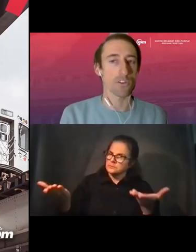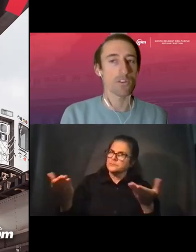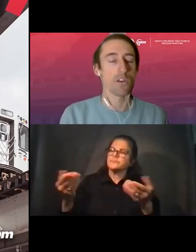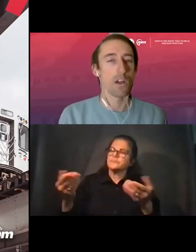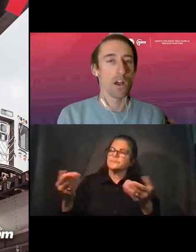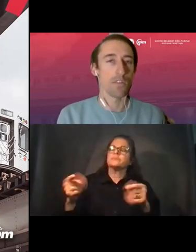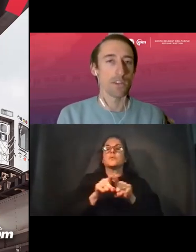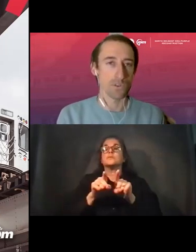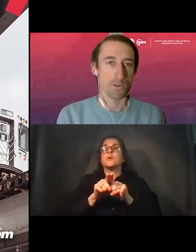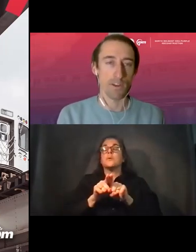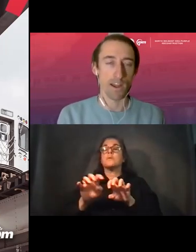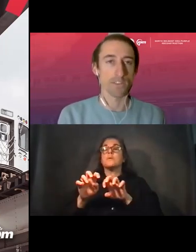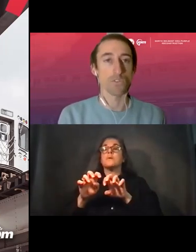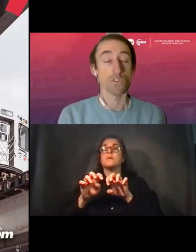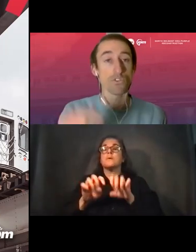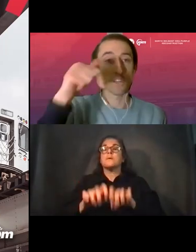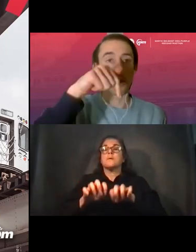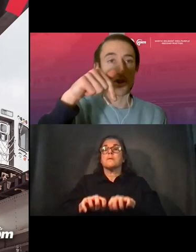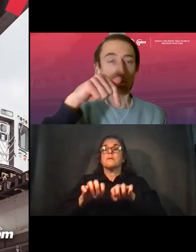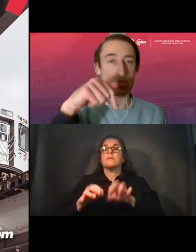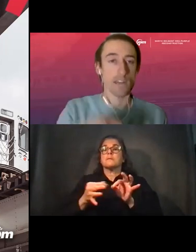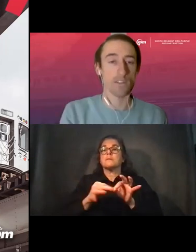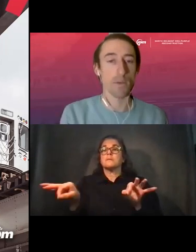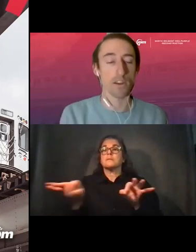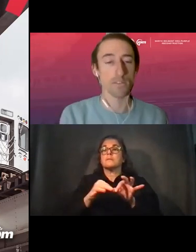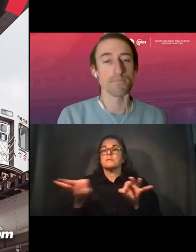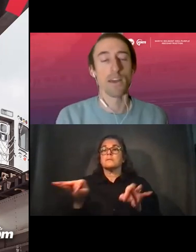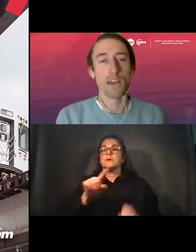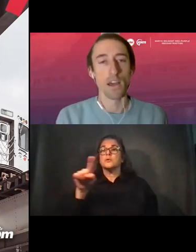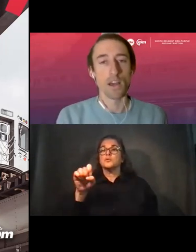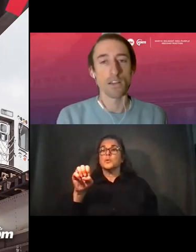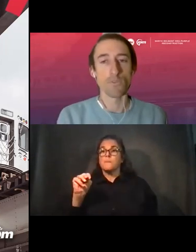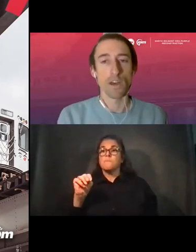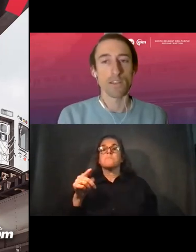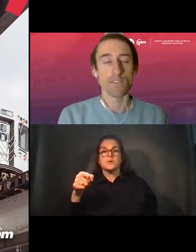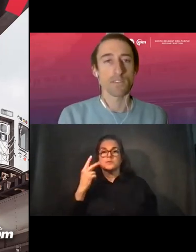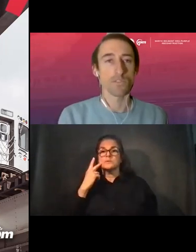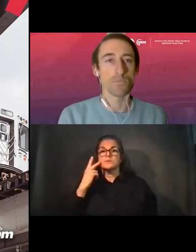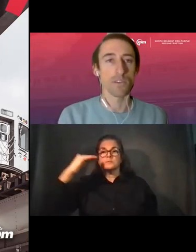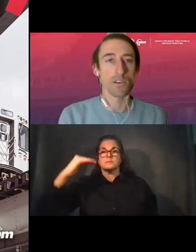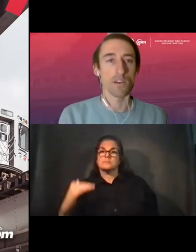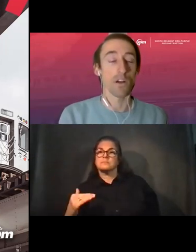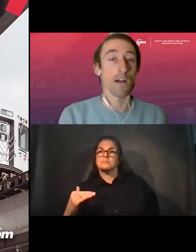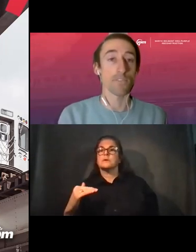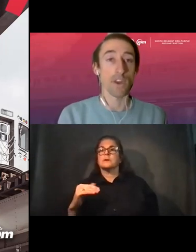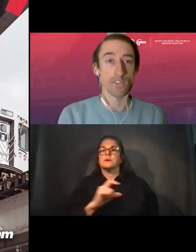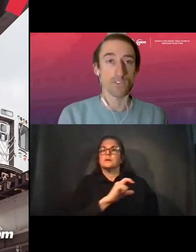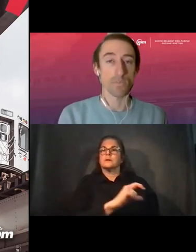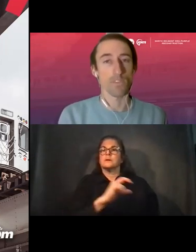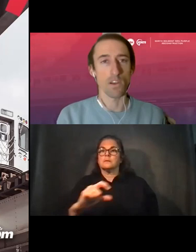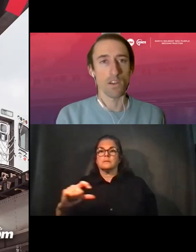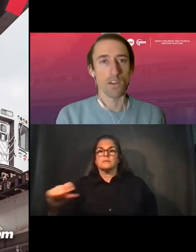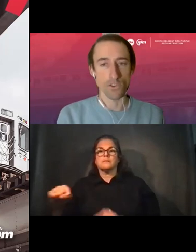feature that Zoom provides. So you can use it in the controls down at the bottom if you would like this to be a live